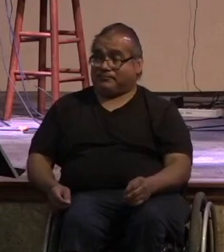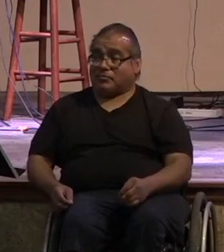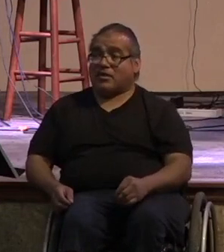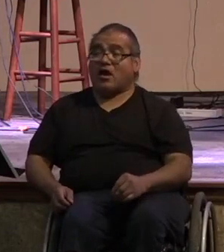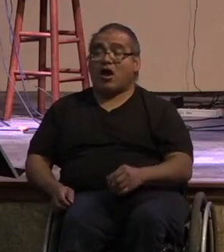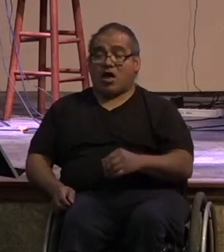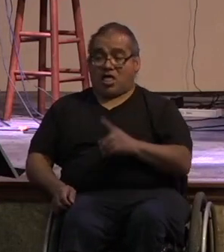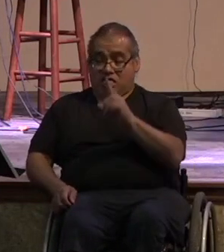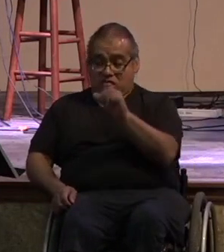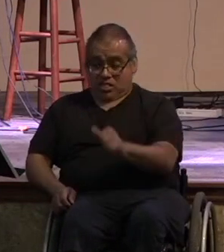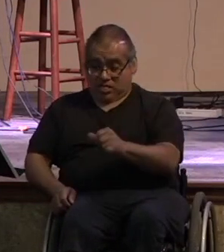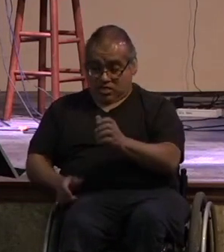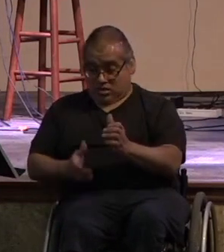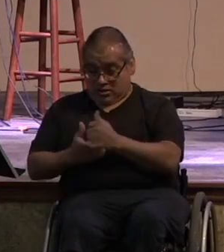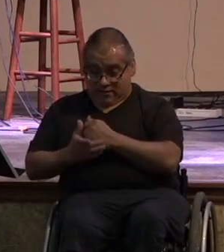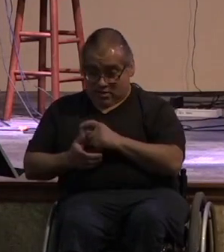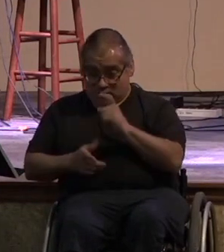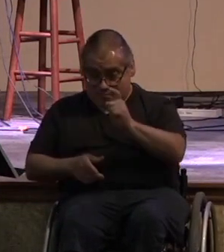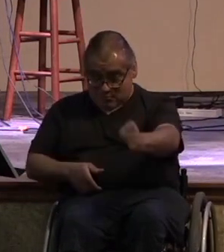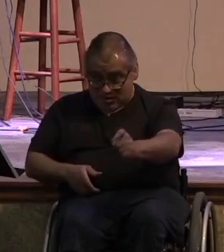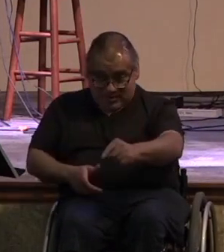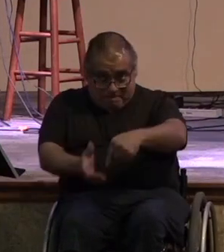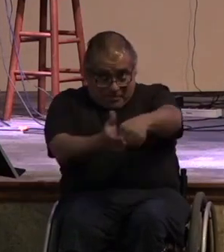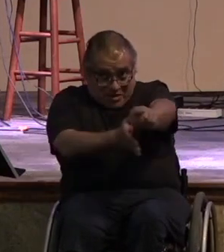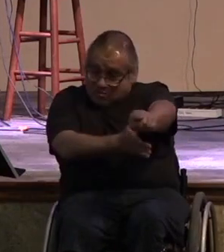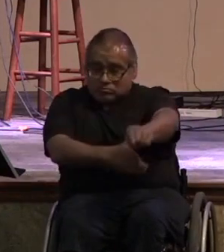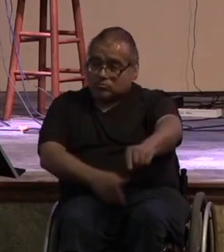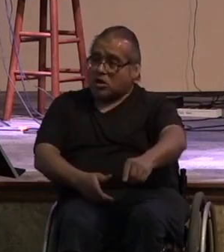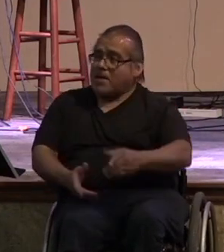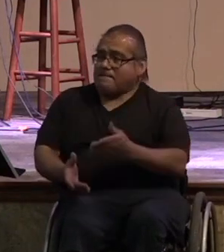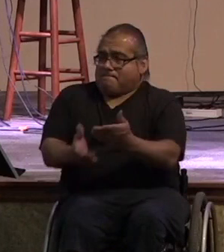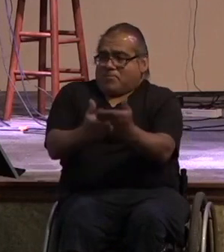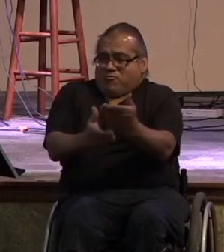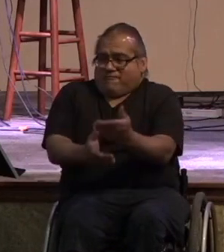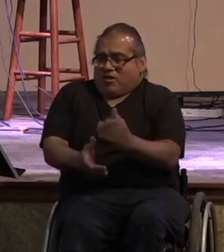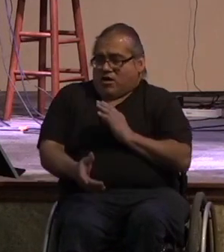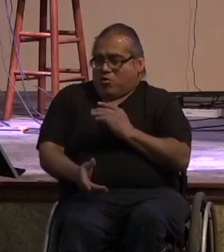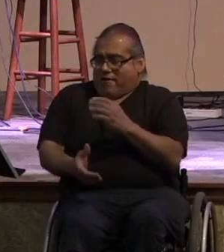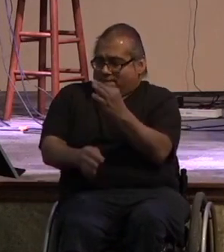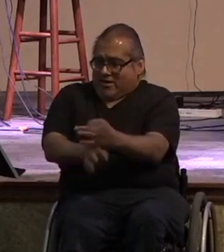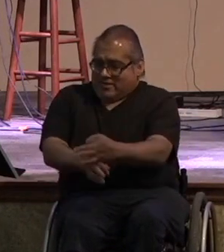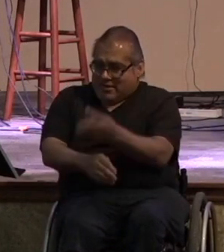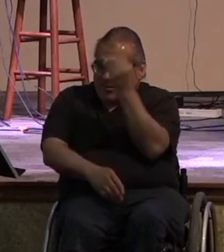payment for his blessings rather they're evidence of our faith and obedience